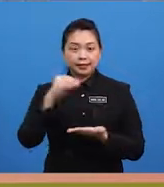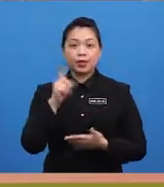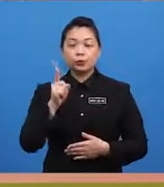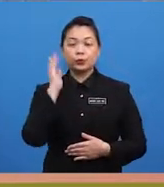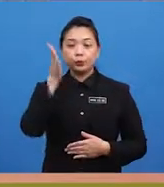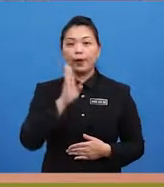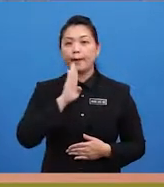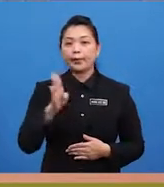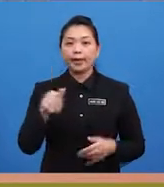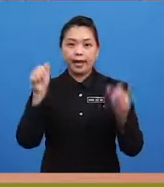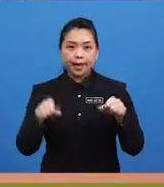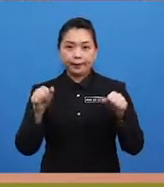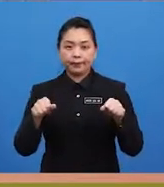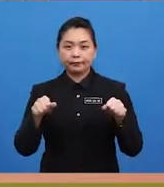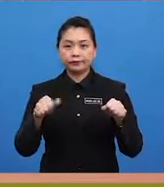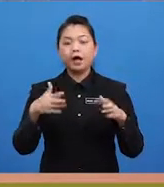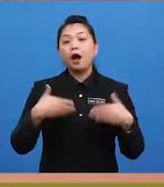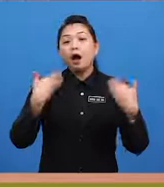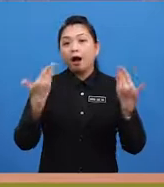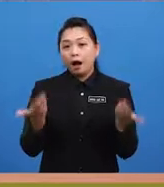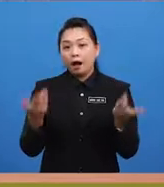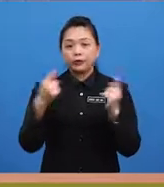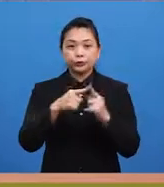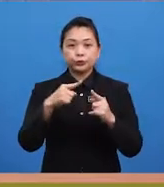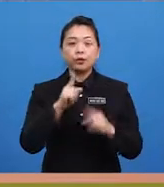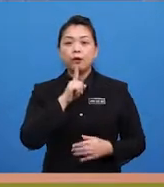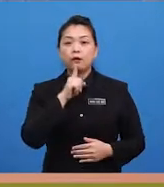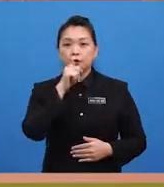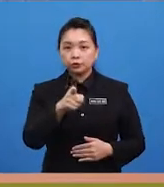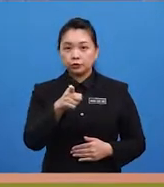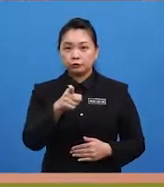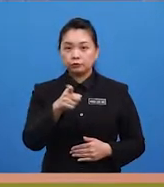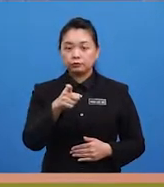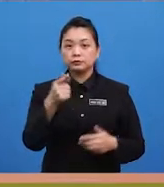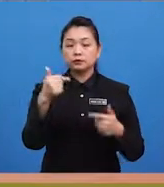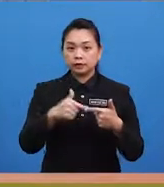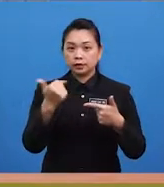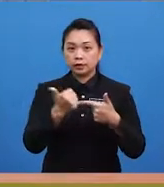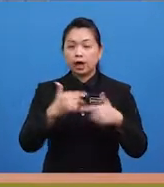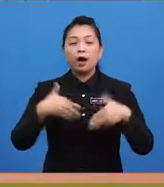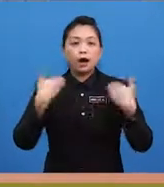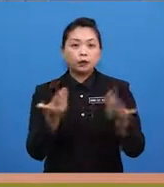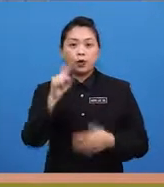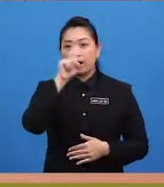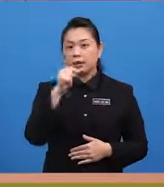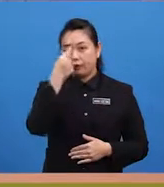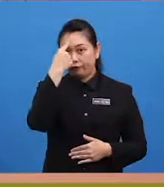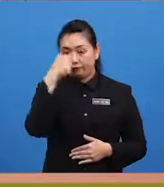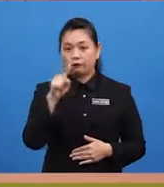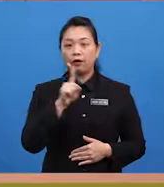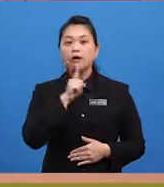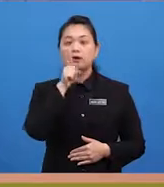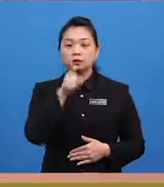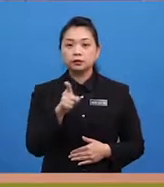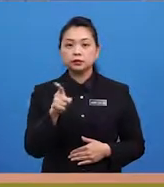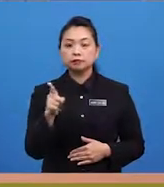be able, first, how to order, second, how to ask for order with